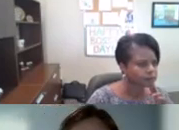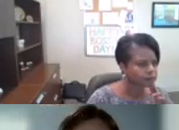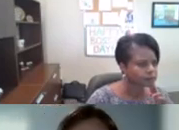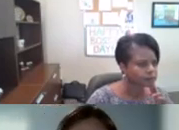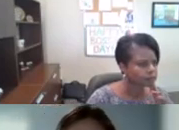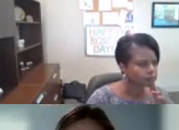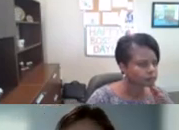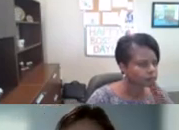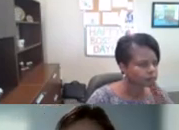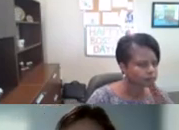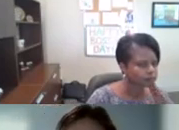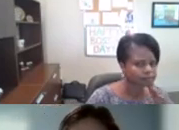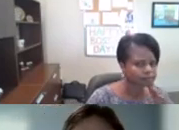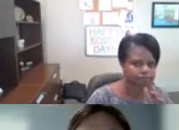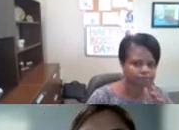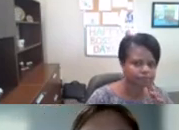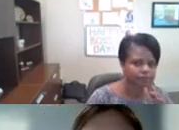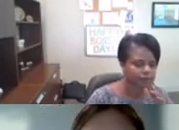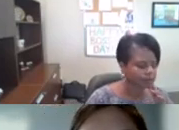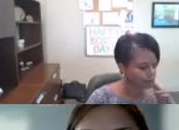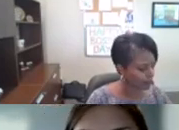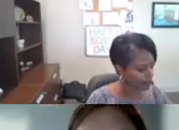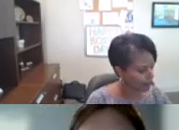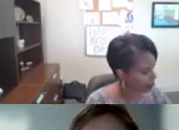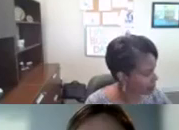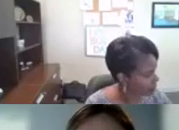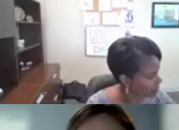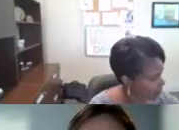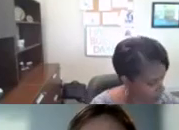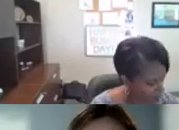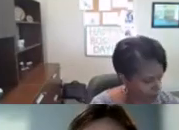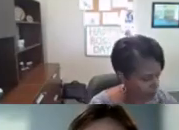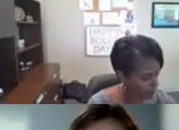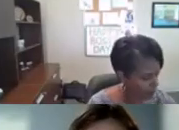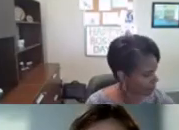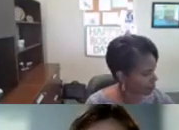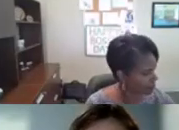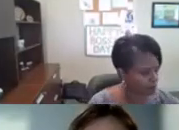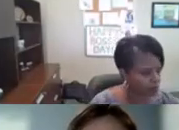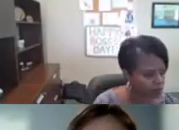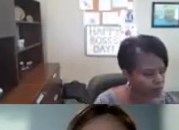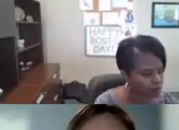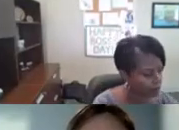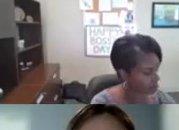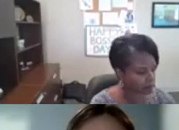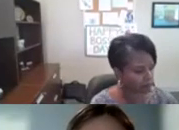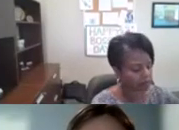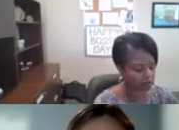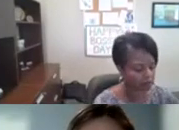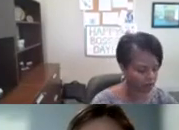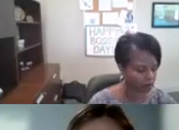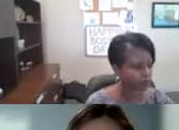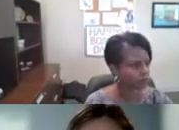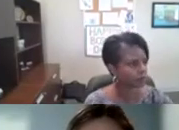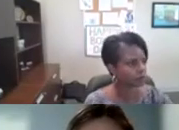one and only chance uh but a great opportunity to share ideas with us on where you'd like us